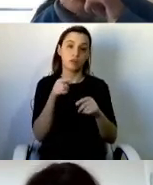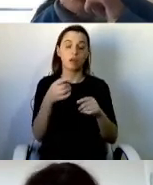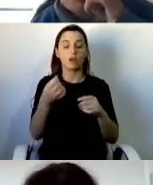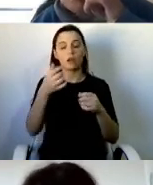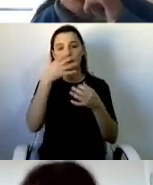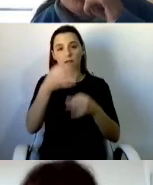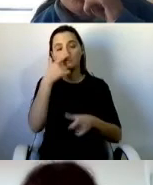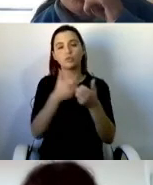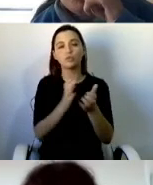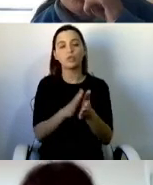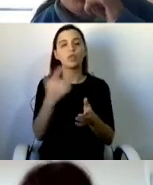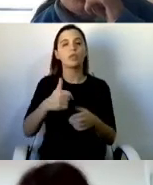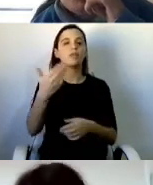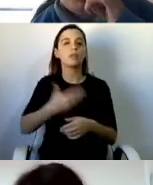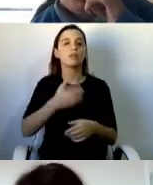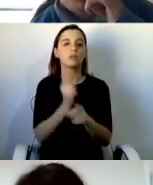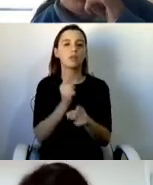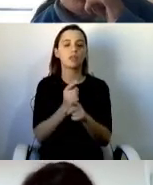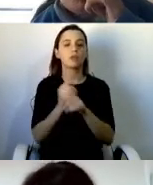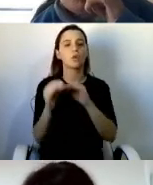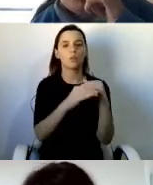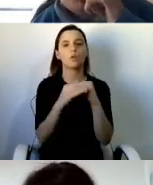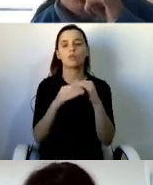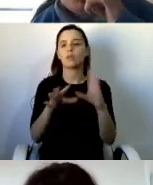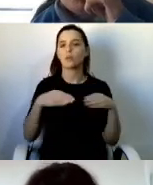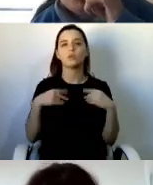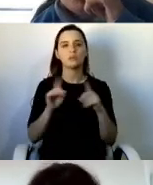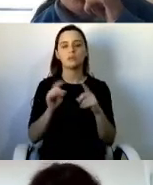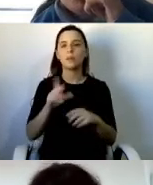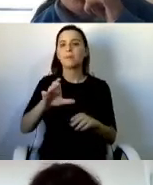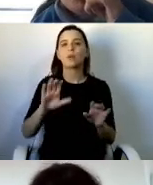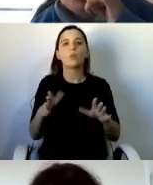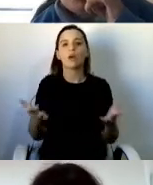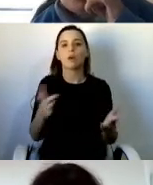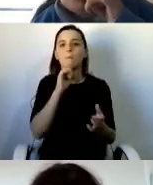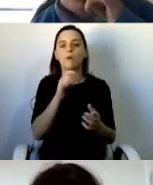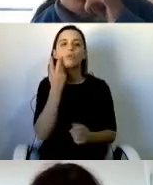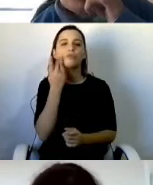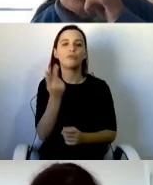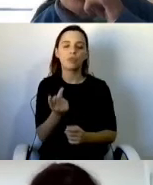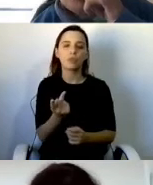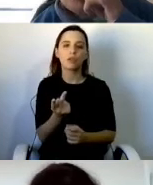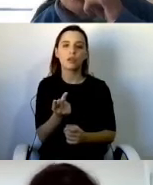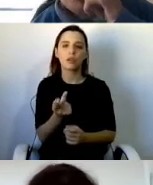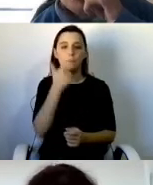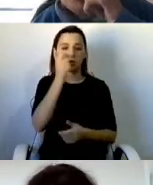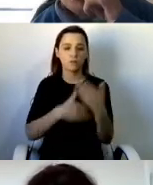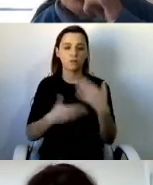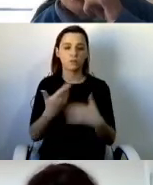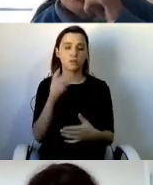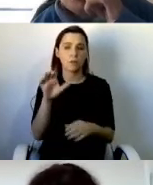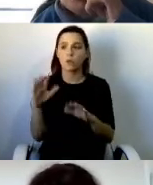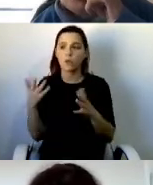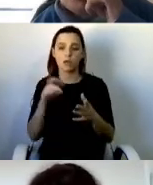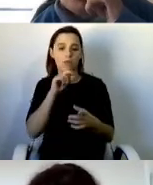to accept that any country can destroy its citizens who are disabled. It